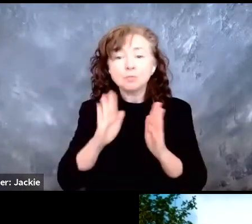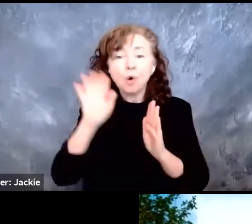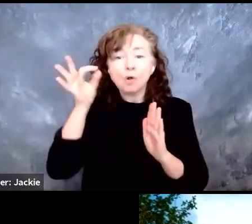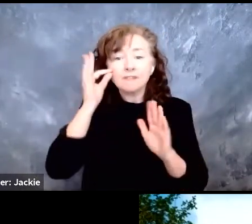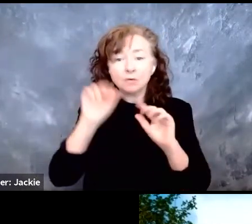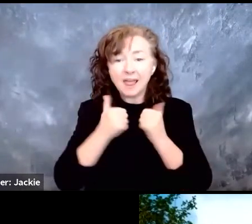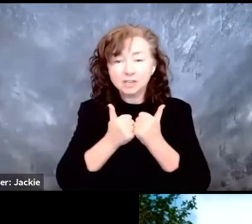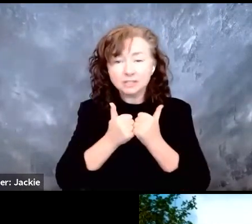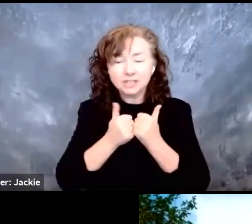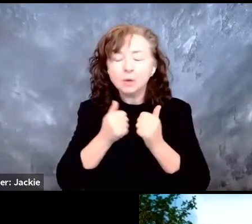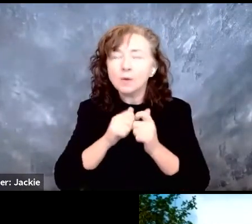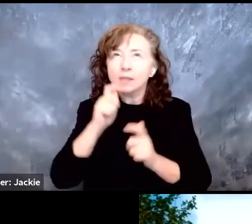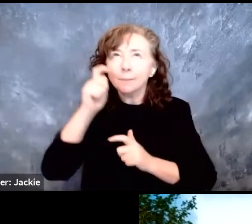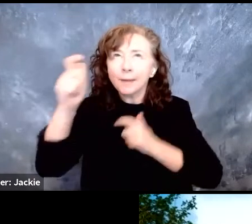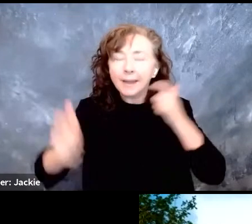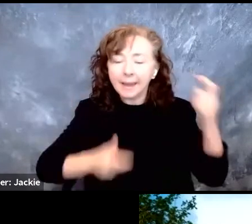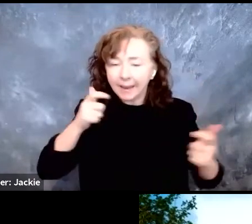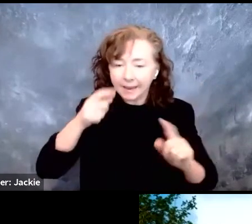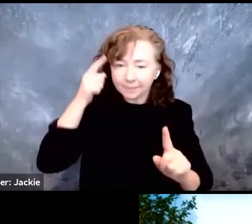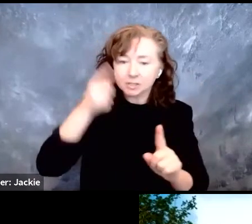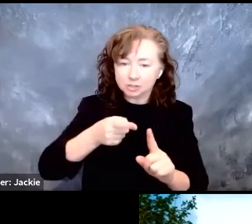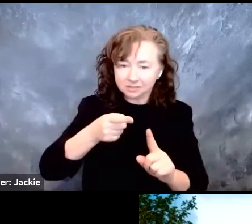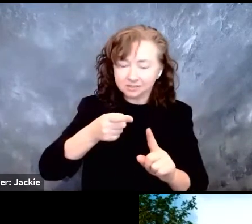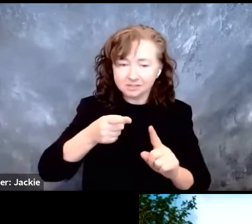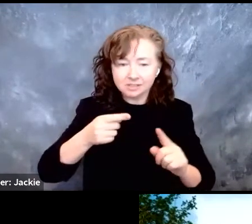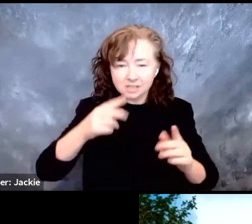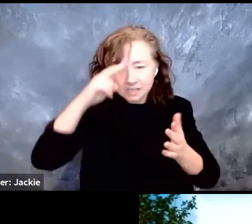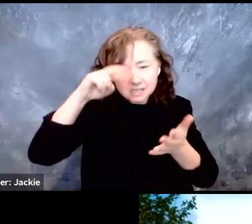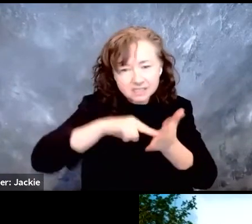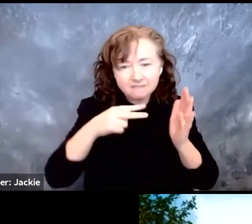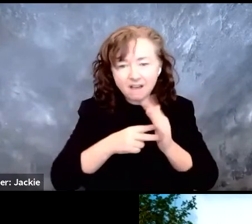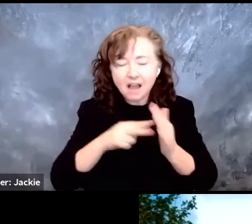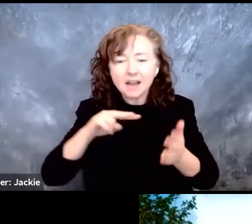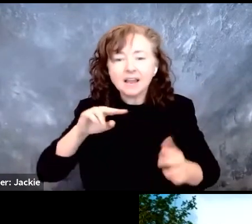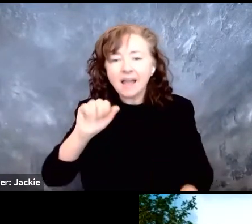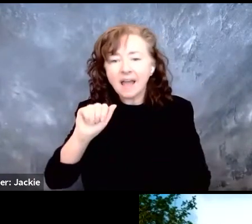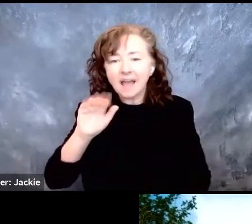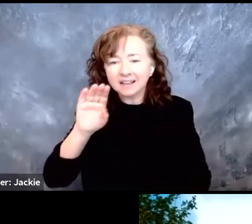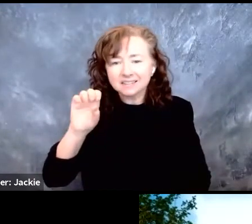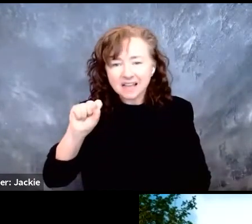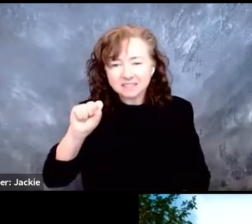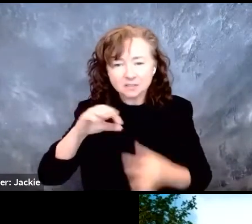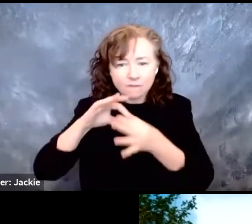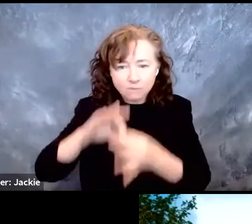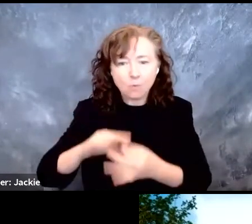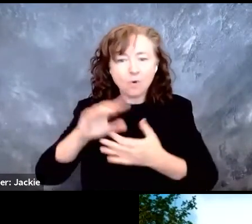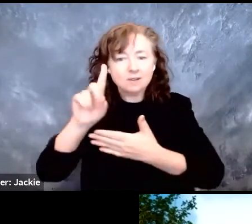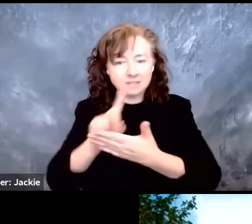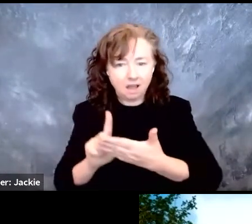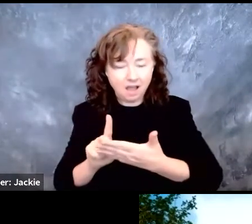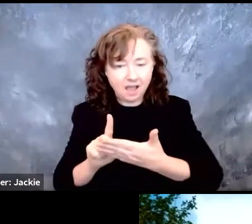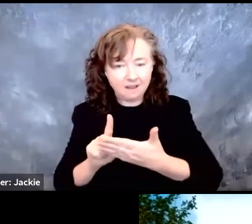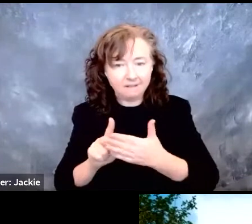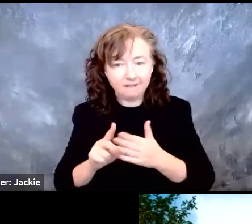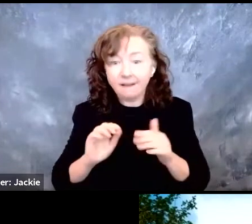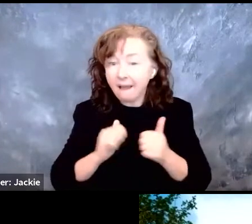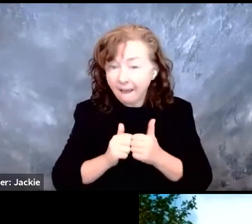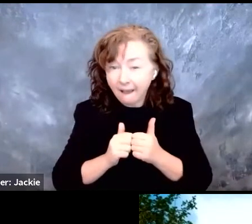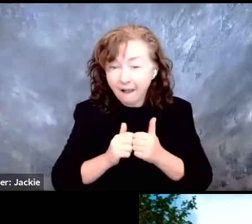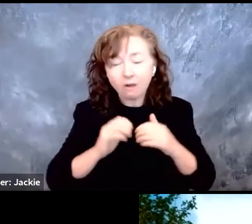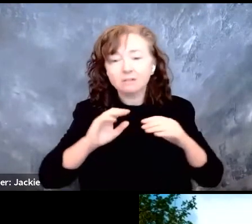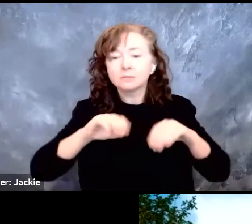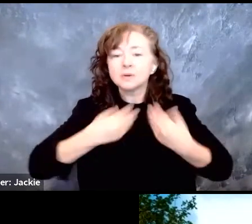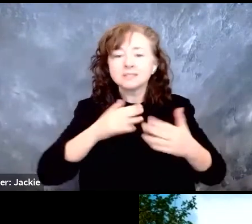has a very big mission, defining what accessibility means in terms of design. We do this by setting accessibility